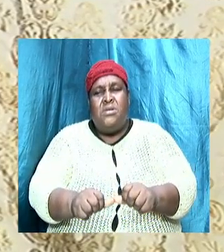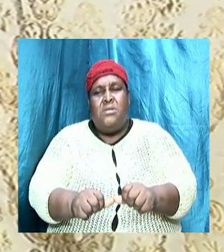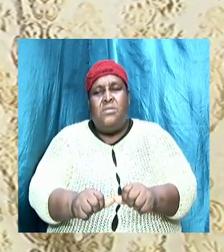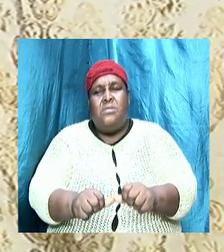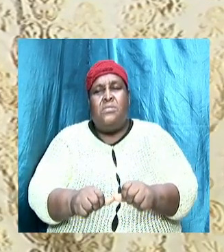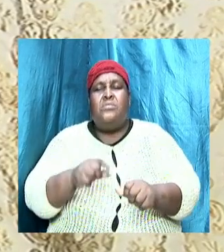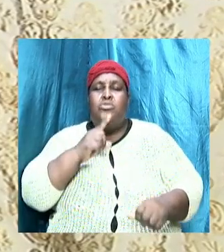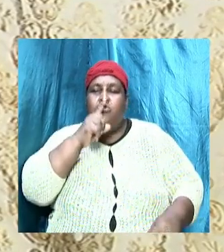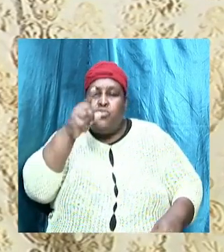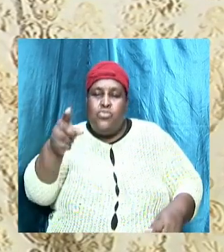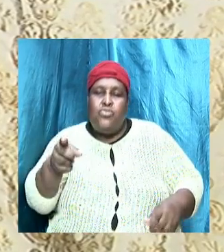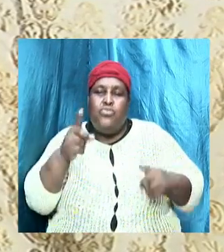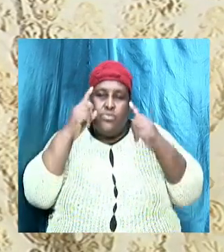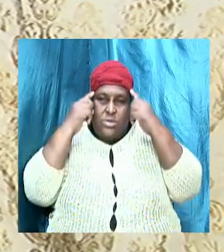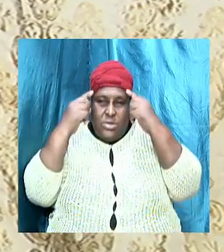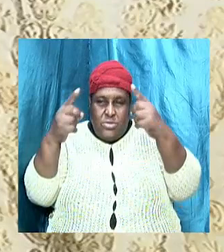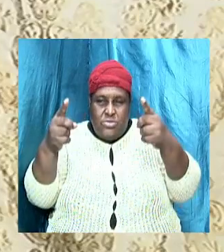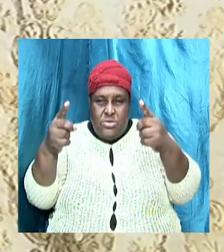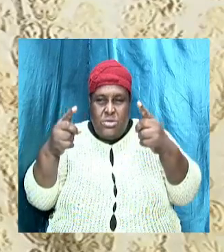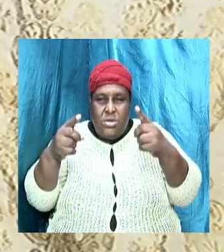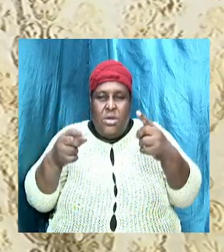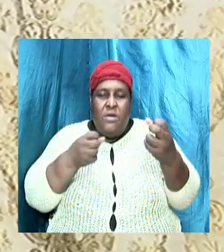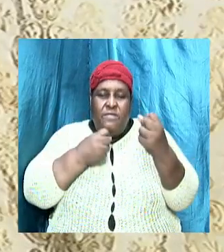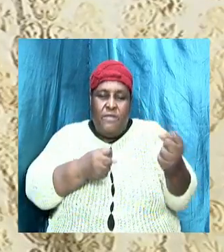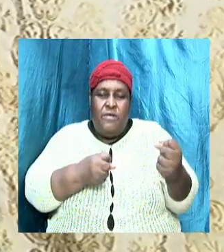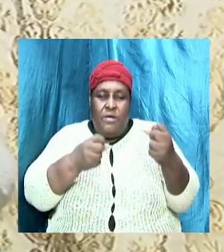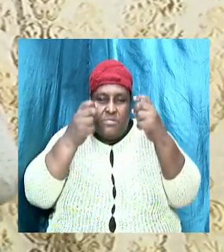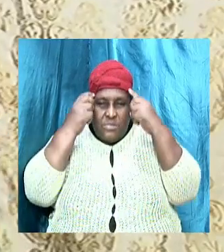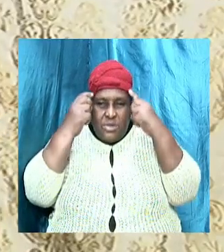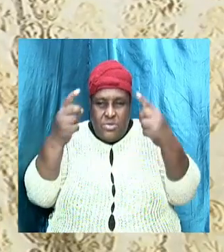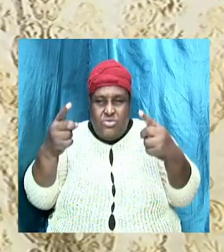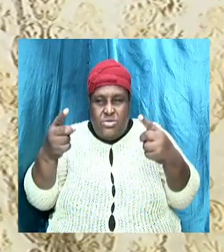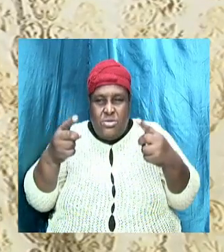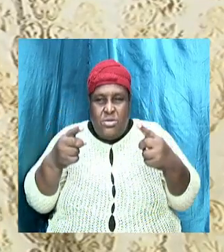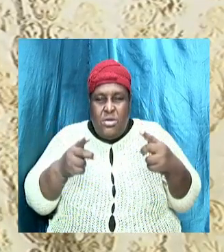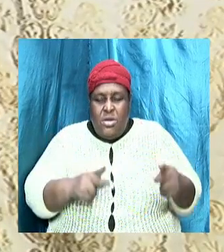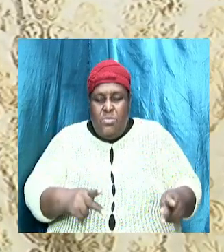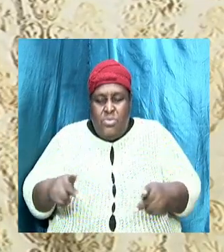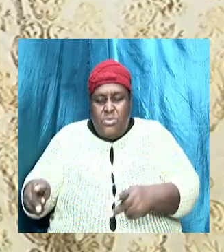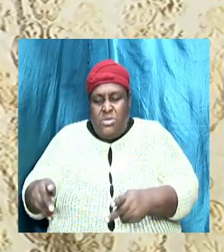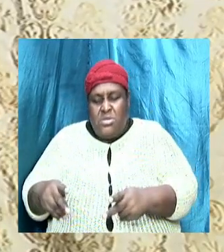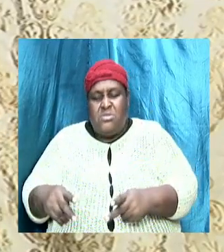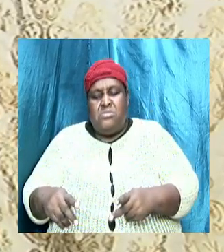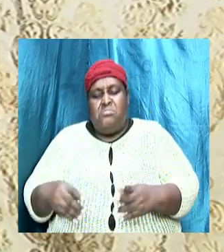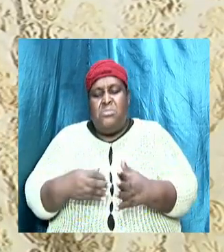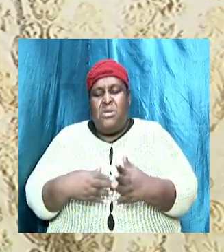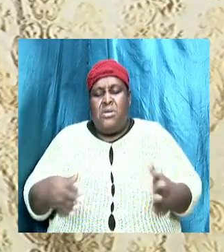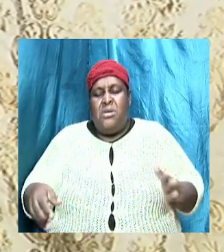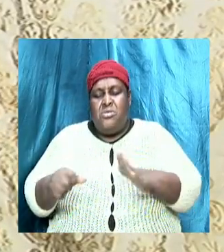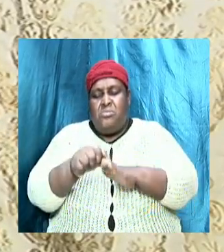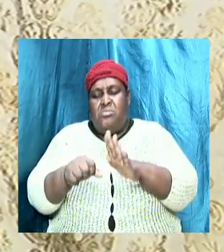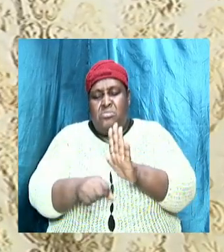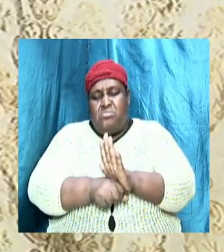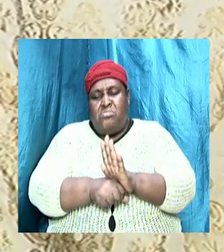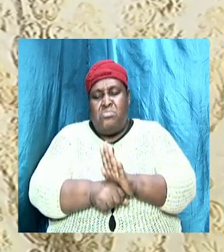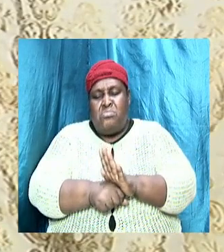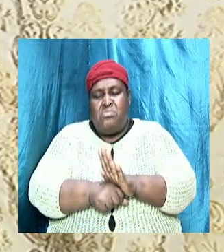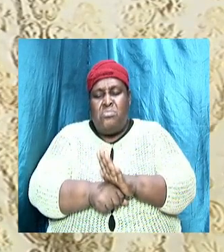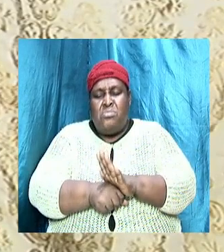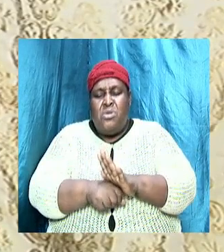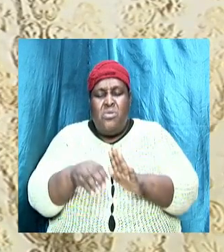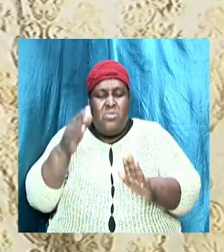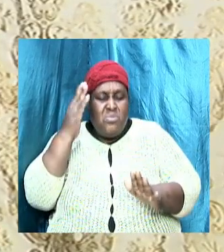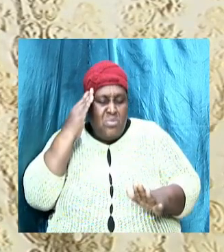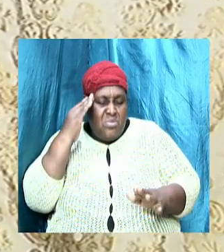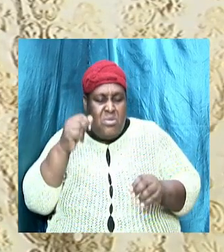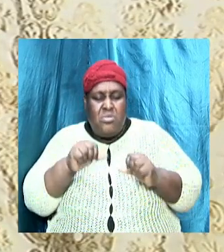true doctrine, of sound doctrine, when you put it against scripture, you recognize that it is consistent. It's